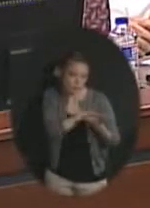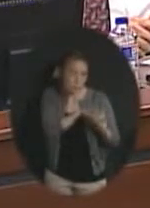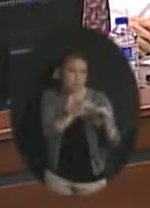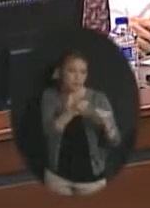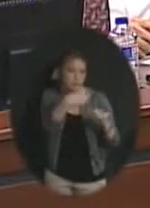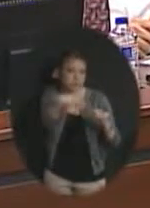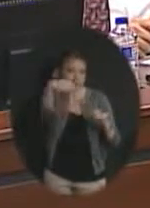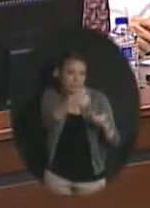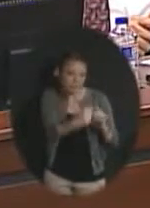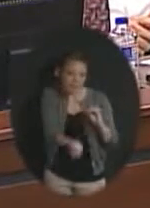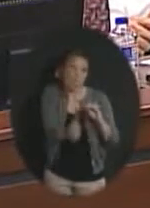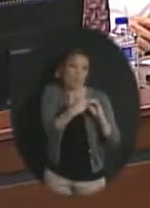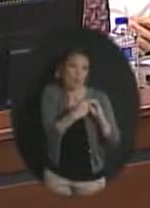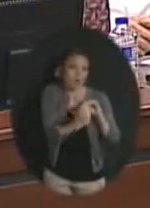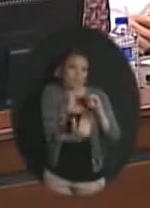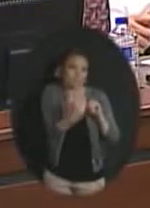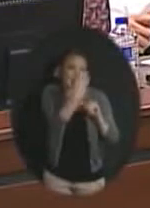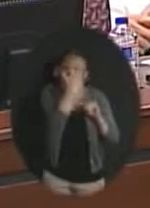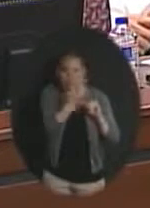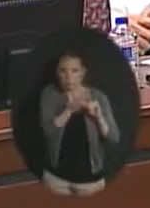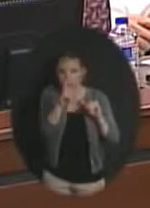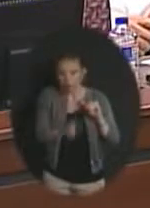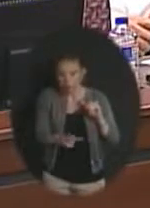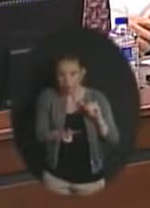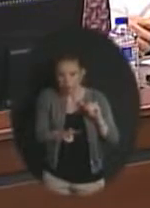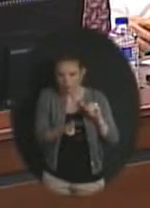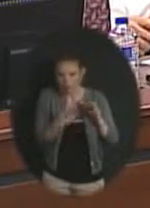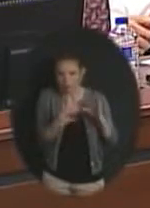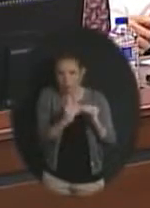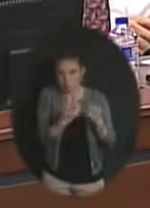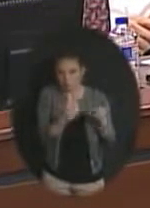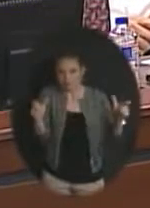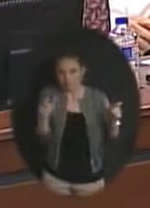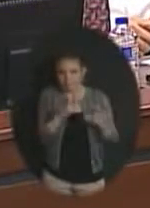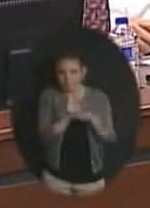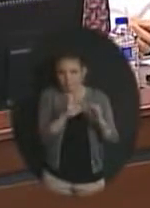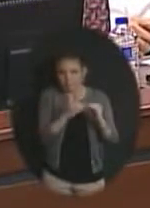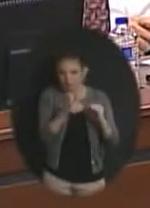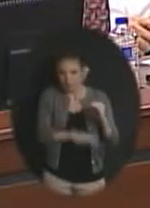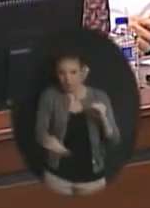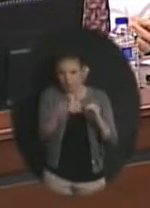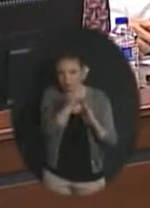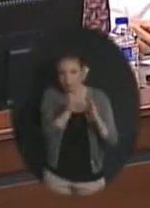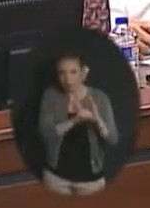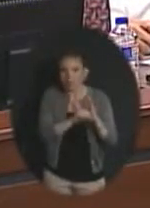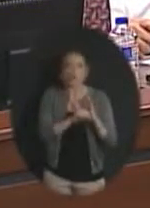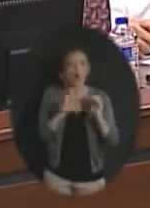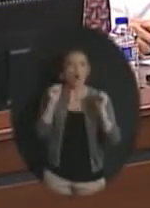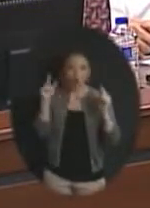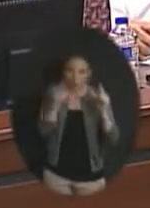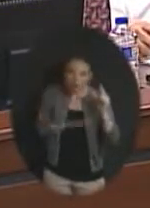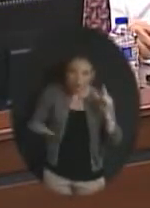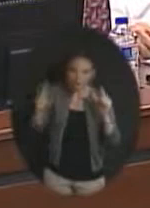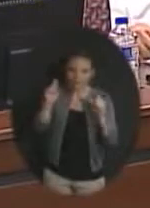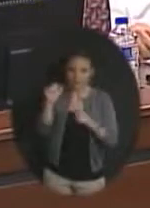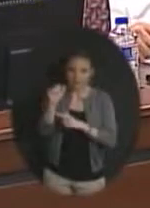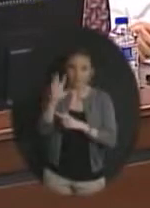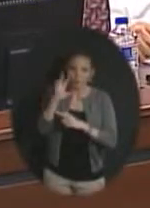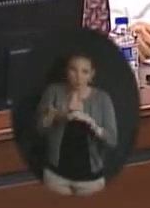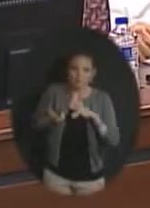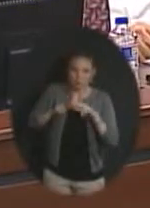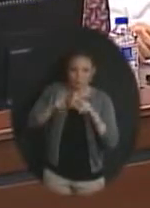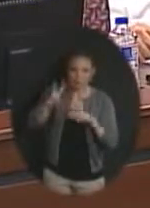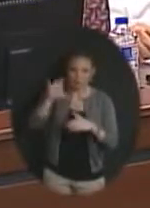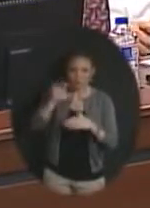than we do and that's Wichita because they're the largest district in the state so everybody will have a seven hundred dollar increase so for